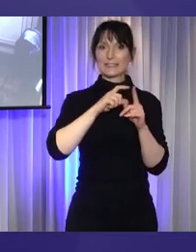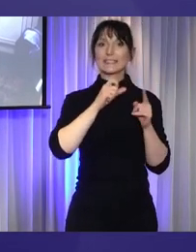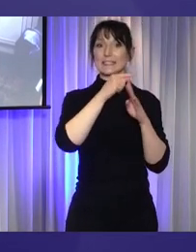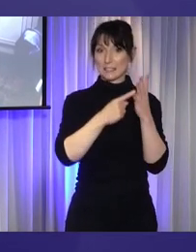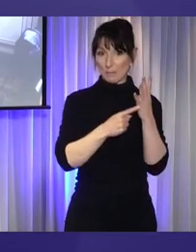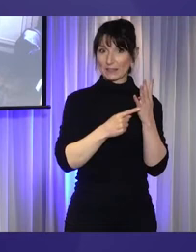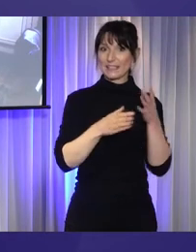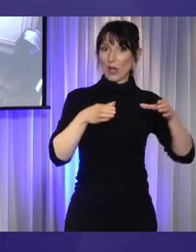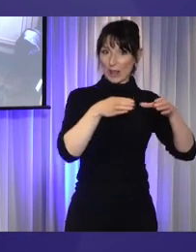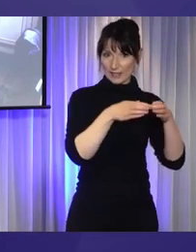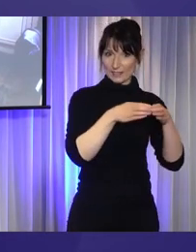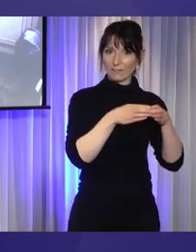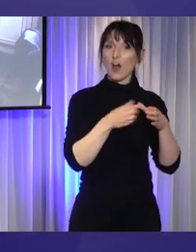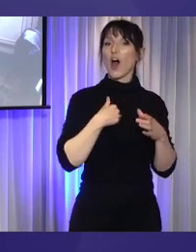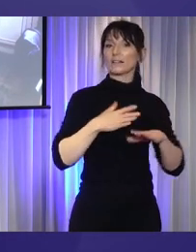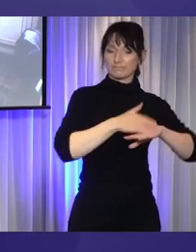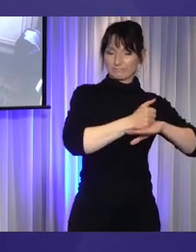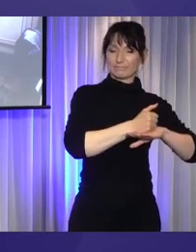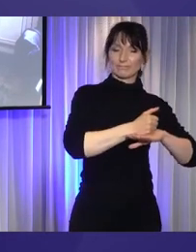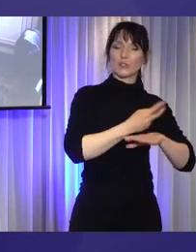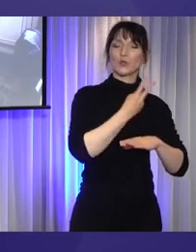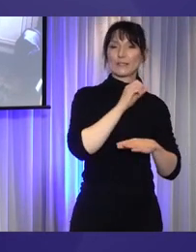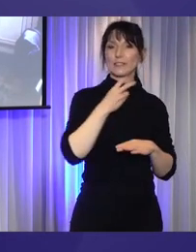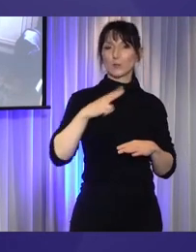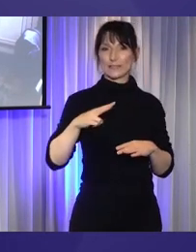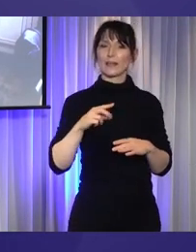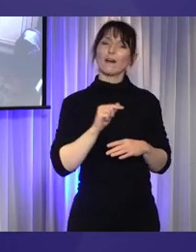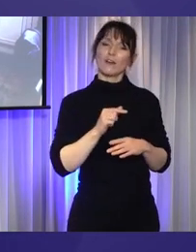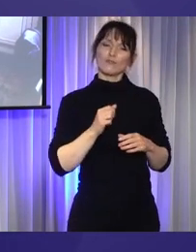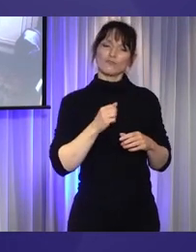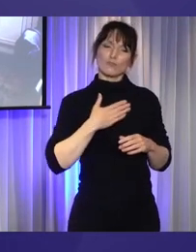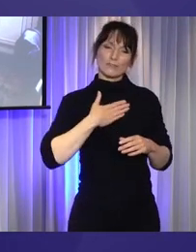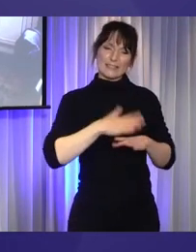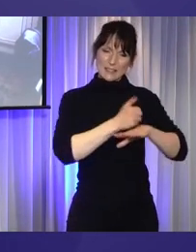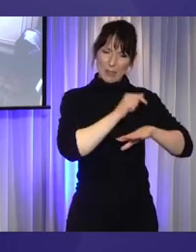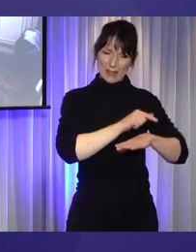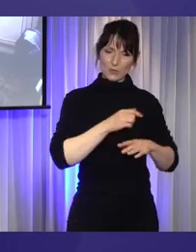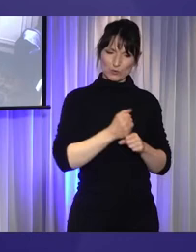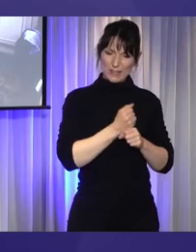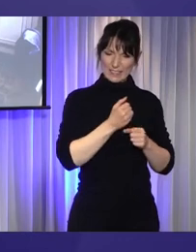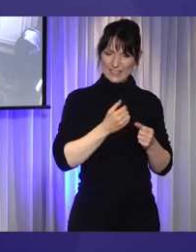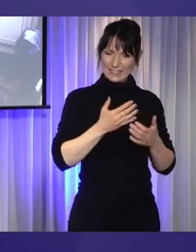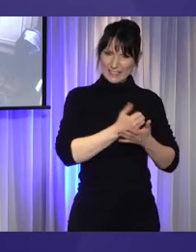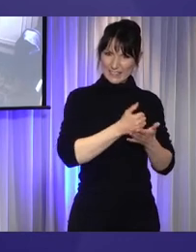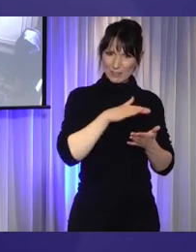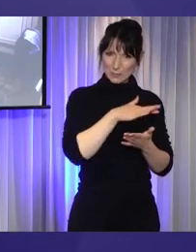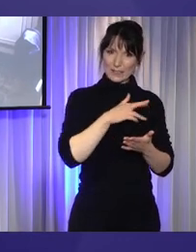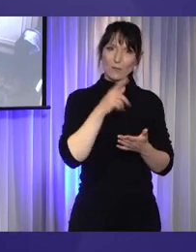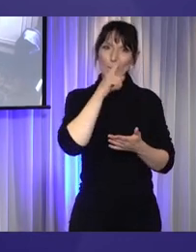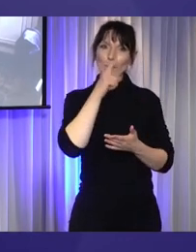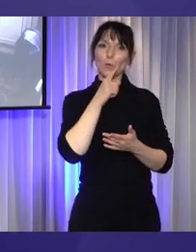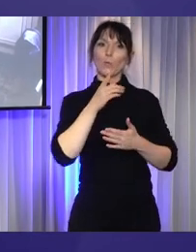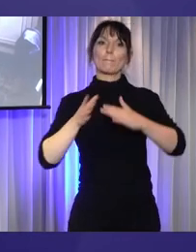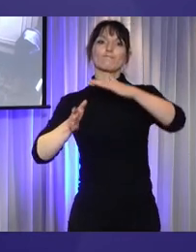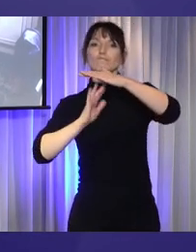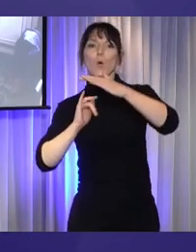2020 to create a safe space for young people with lived experience of disability from migrant and